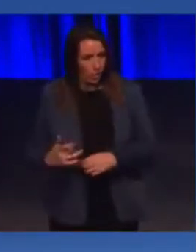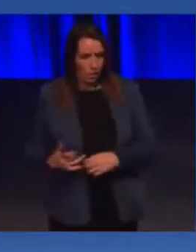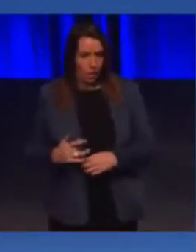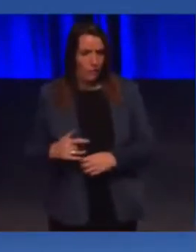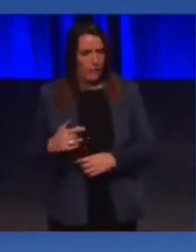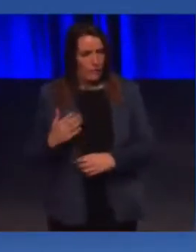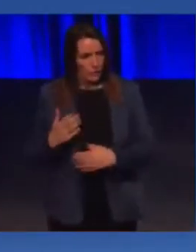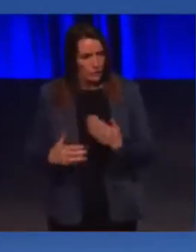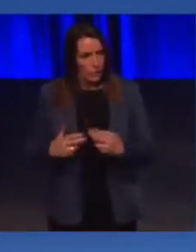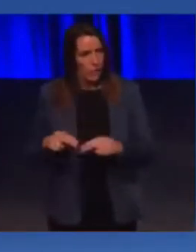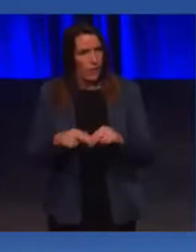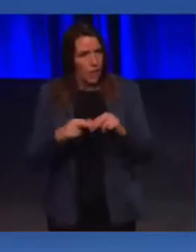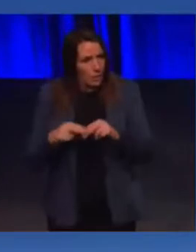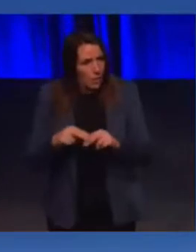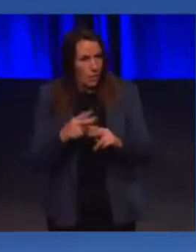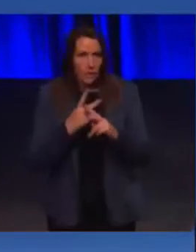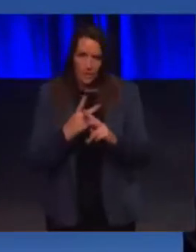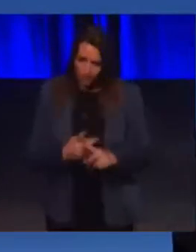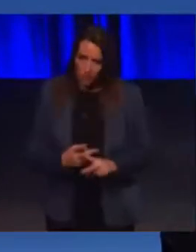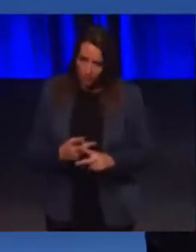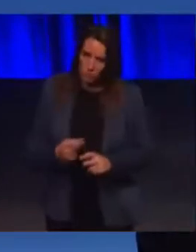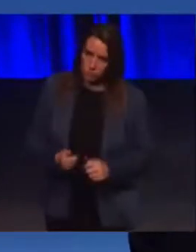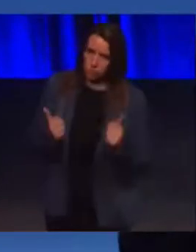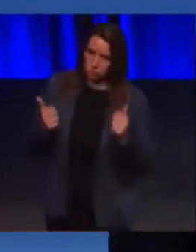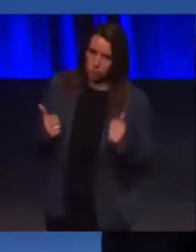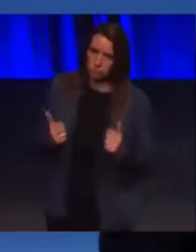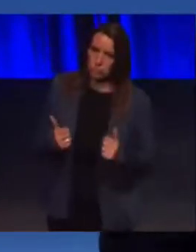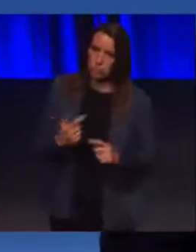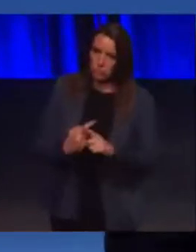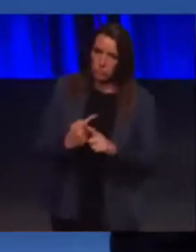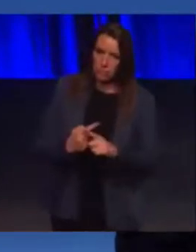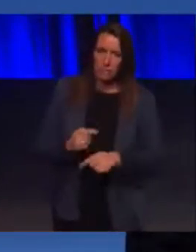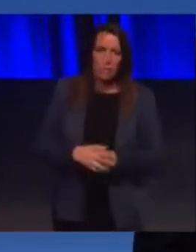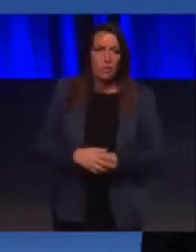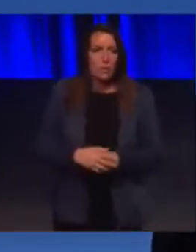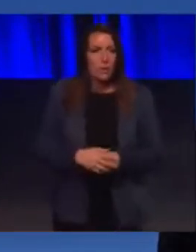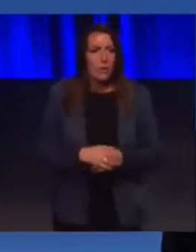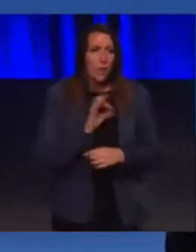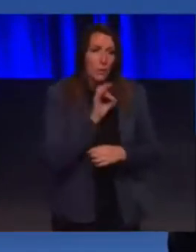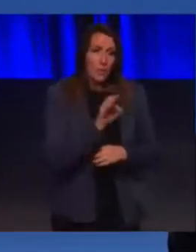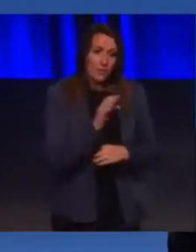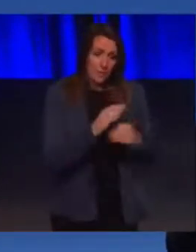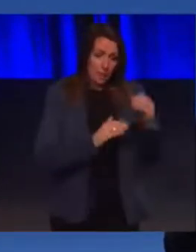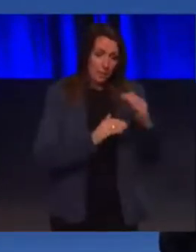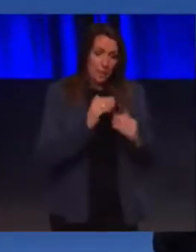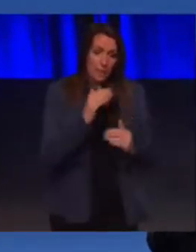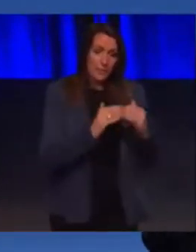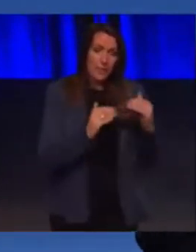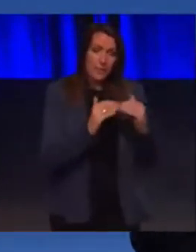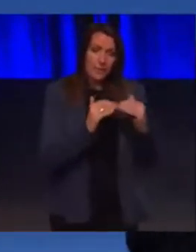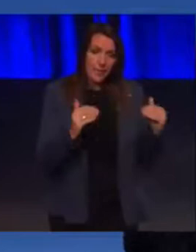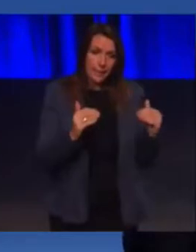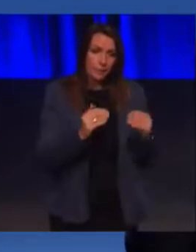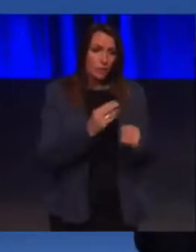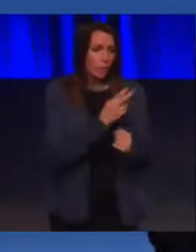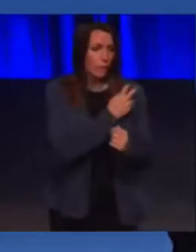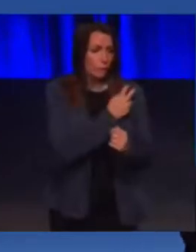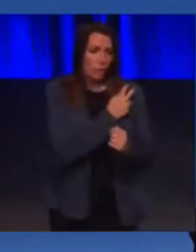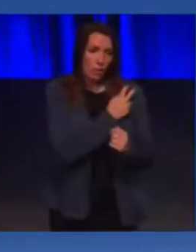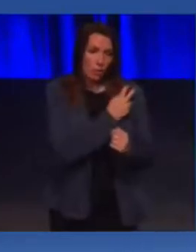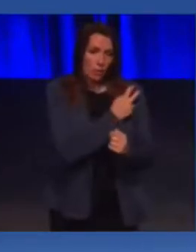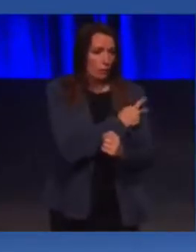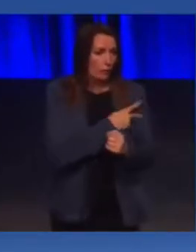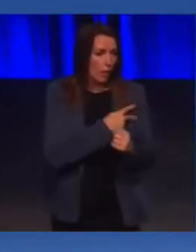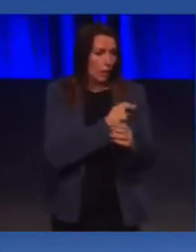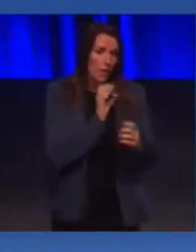their families and their carers. So I've instructed building standards officials to look at